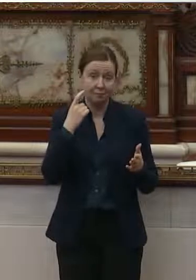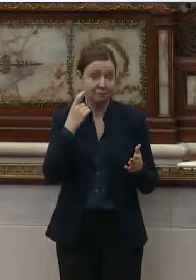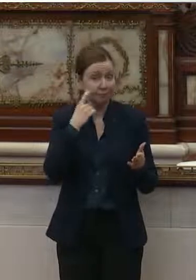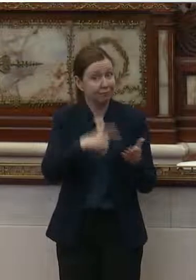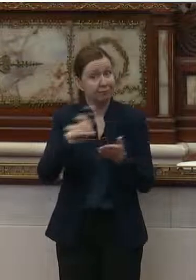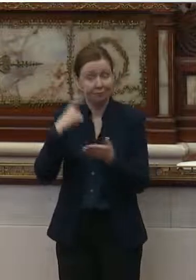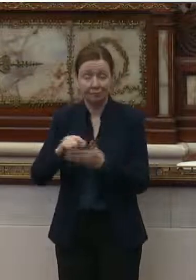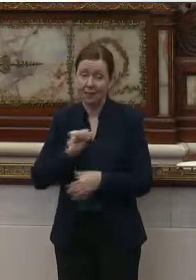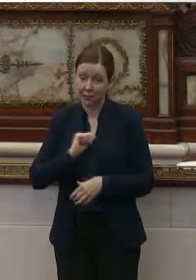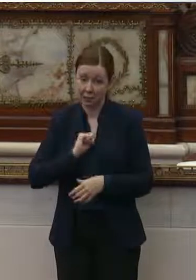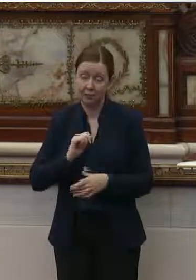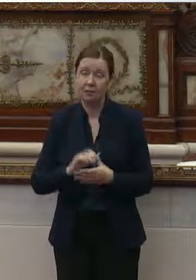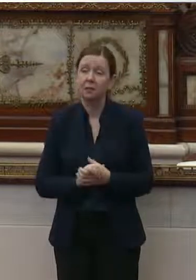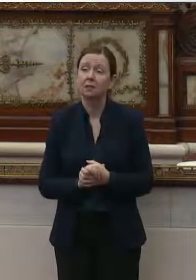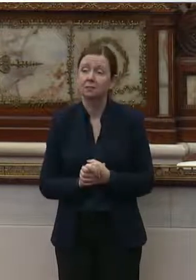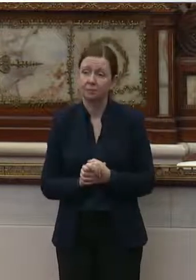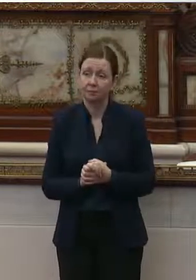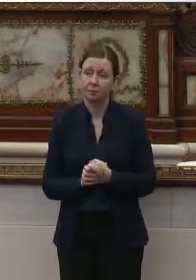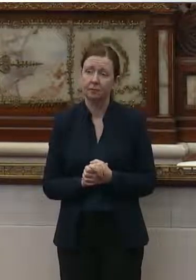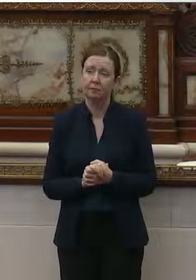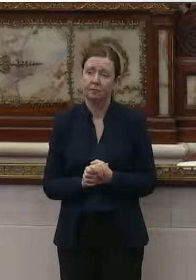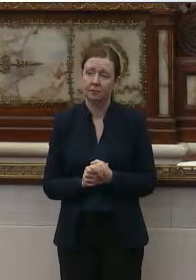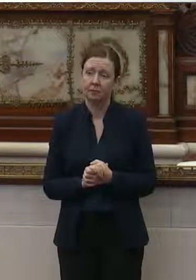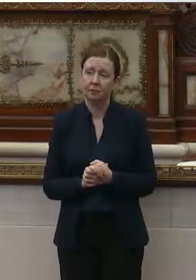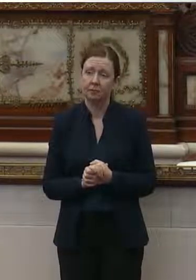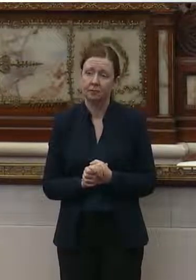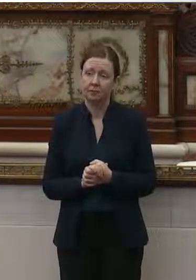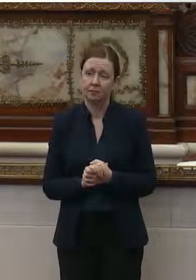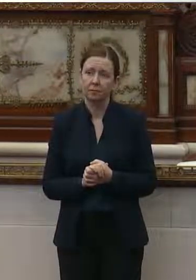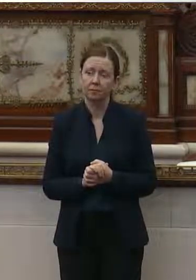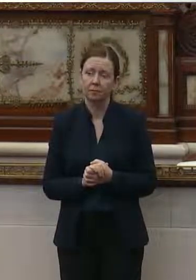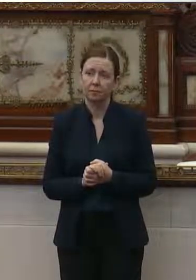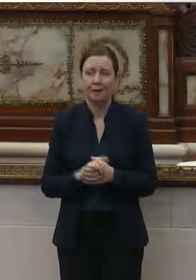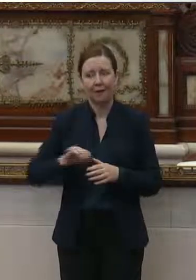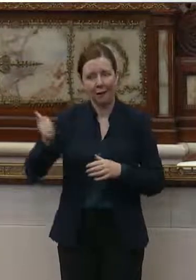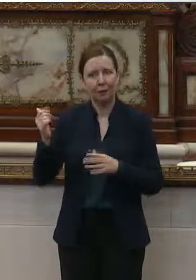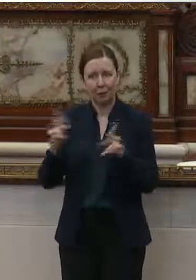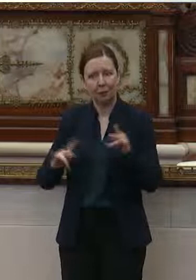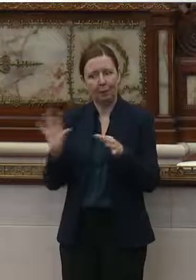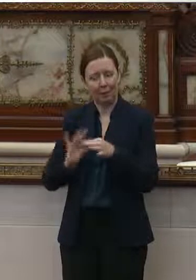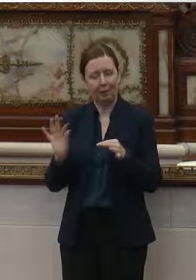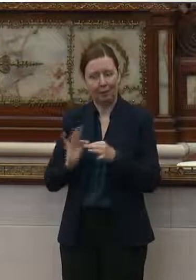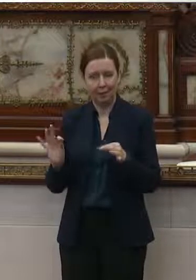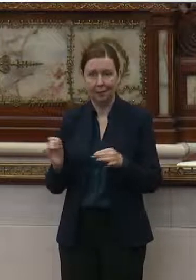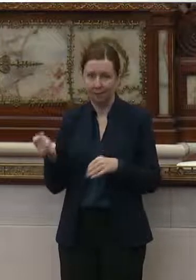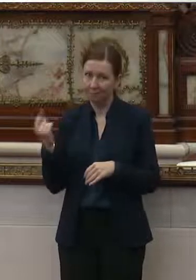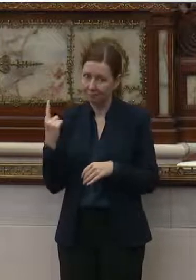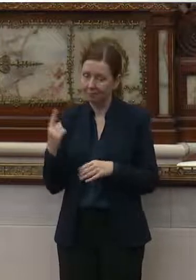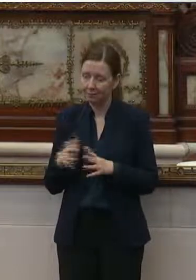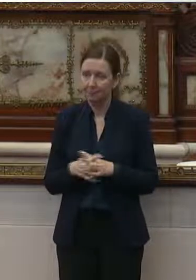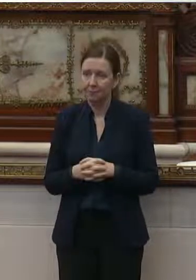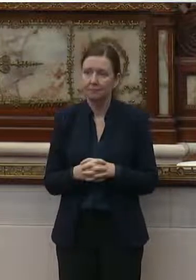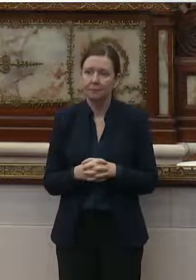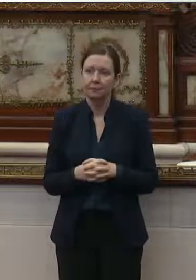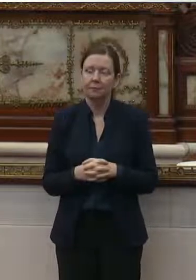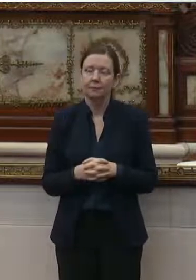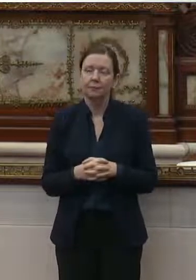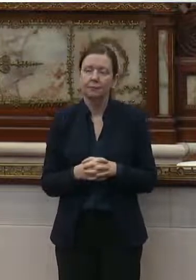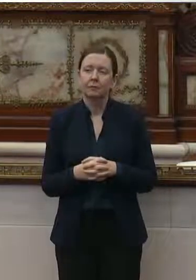spoken about. And I really feel that we need